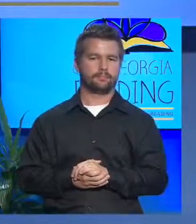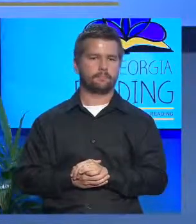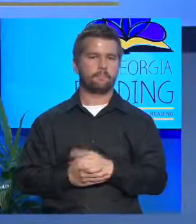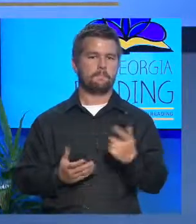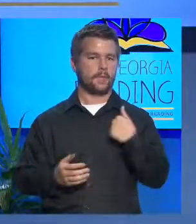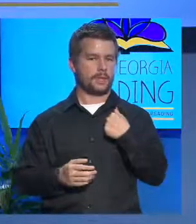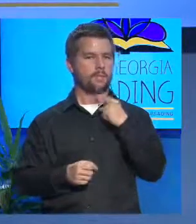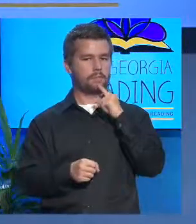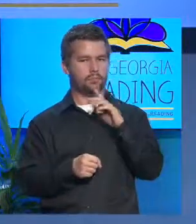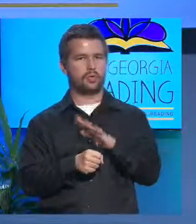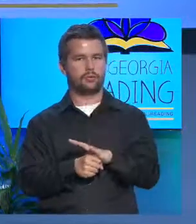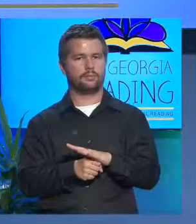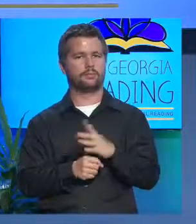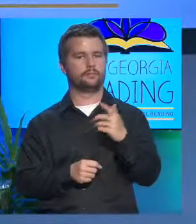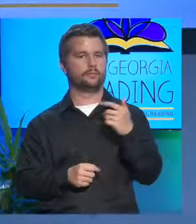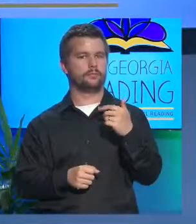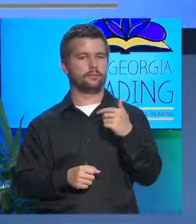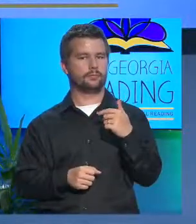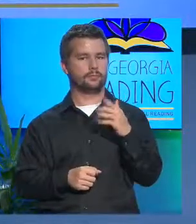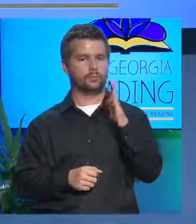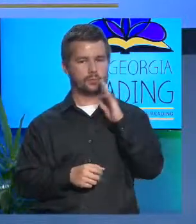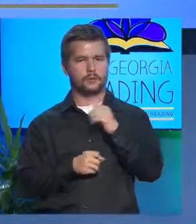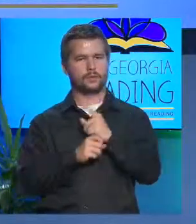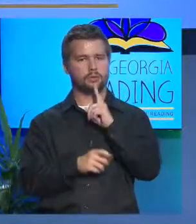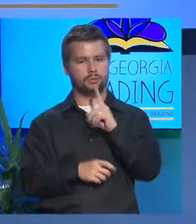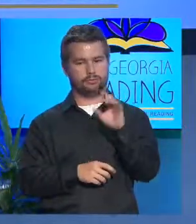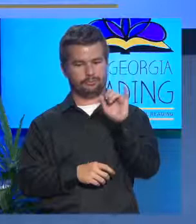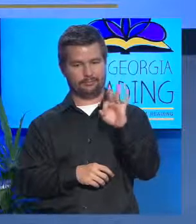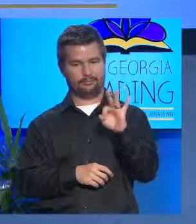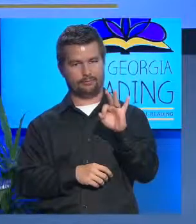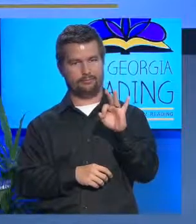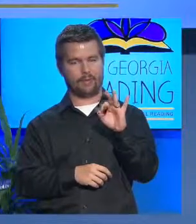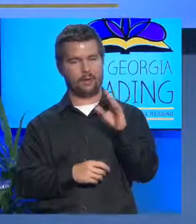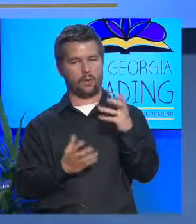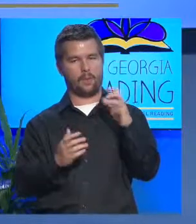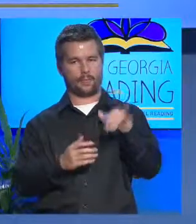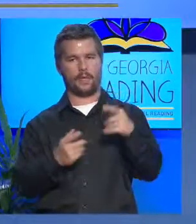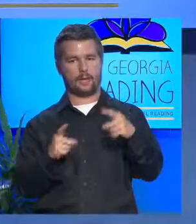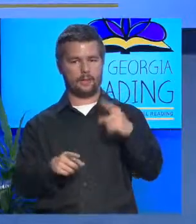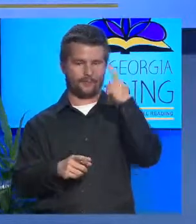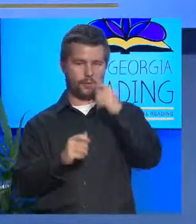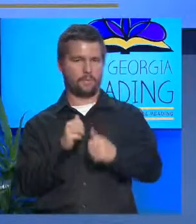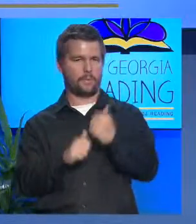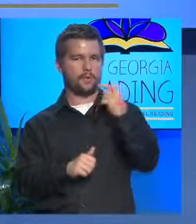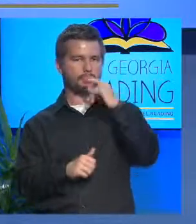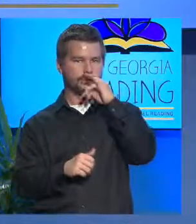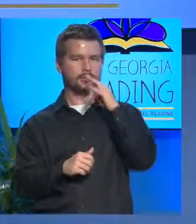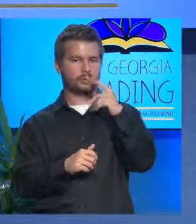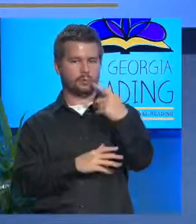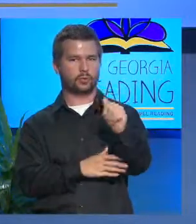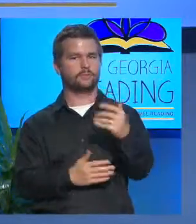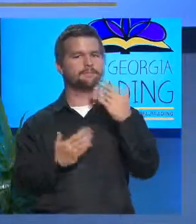promise that I will make sure that that happens for the majority of the children in Georgia.